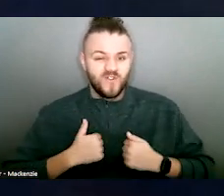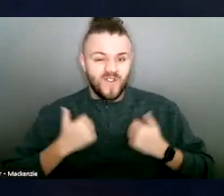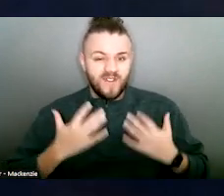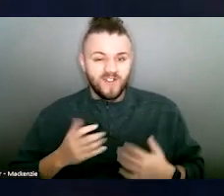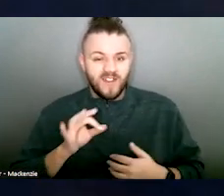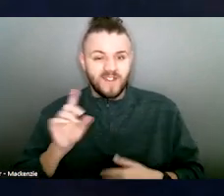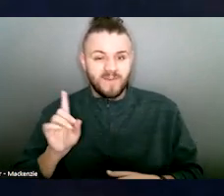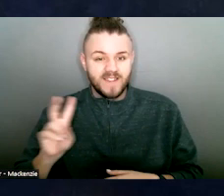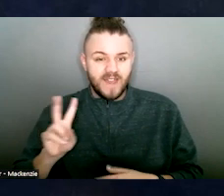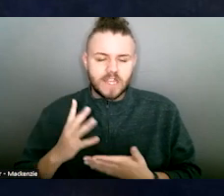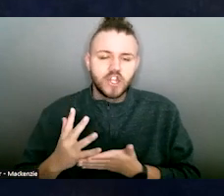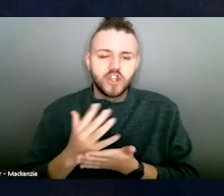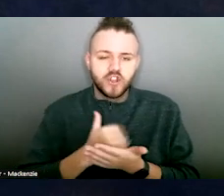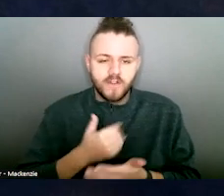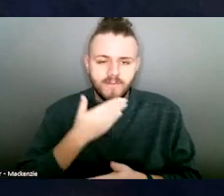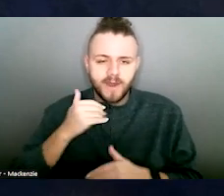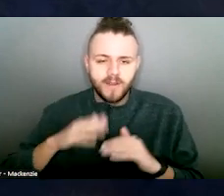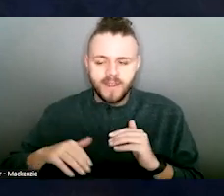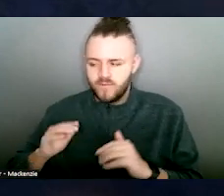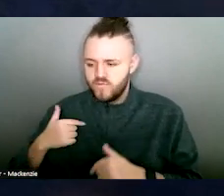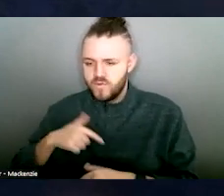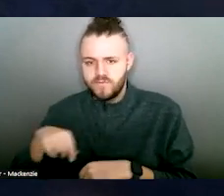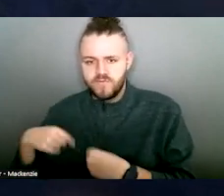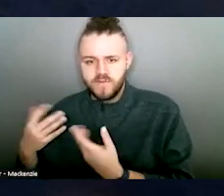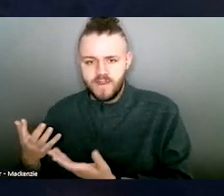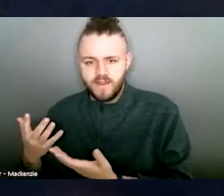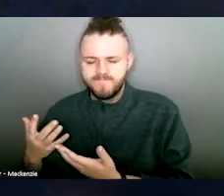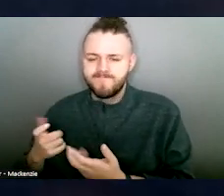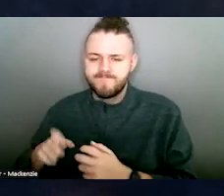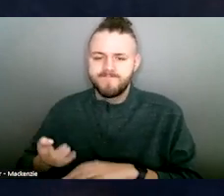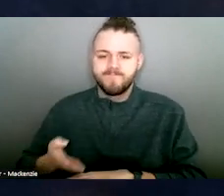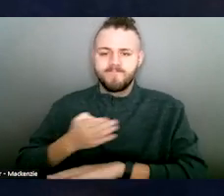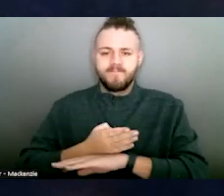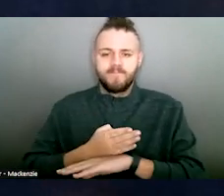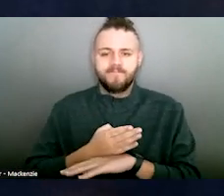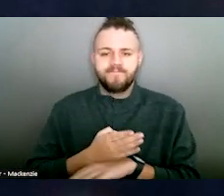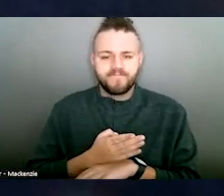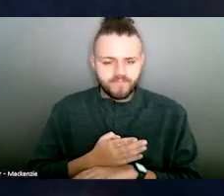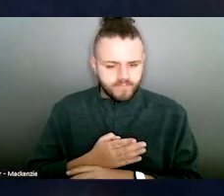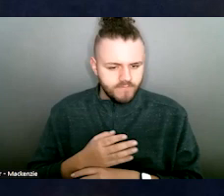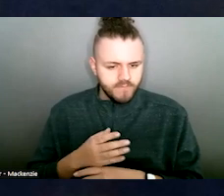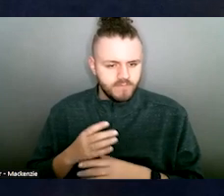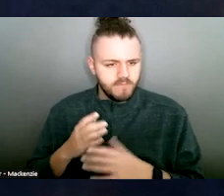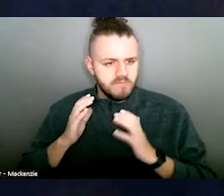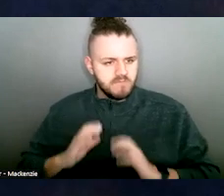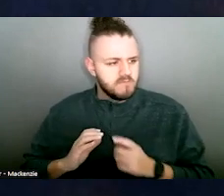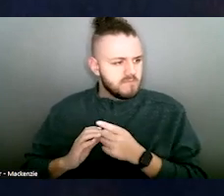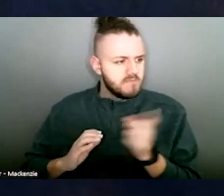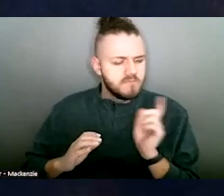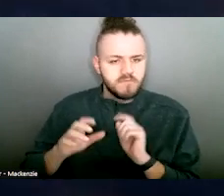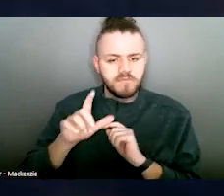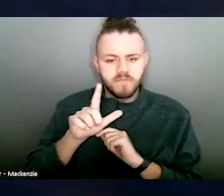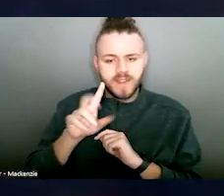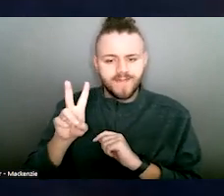And that's why it's so important that ODBN gets the $20 million in this budget that is been allocated in